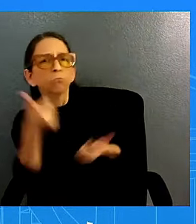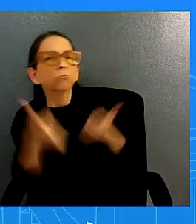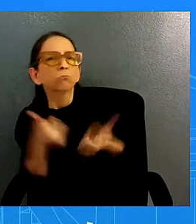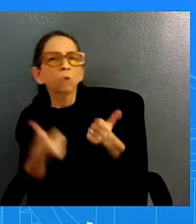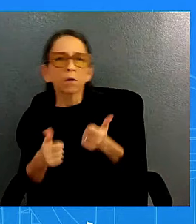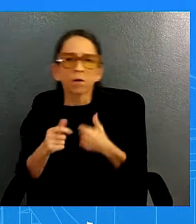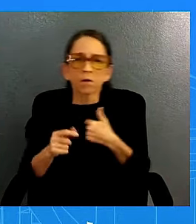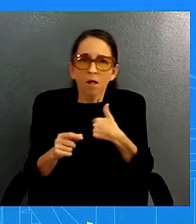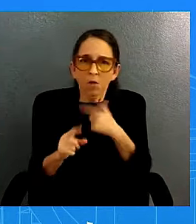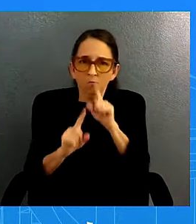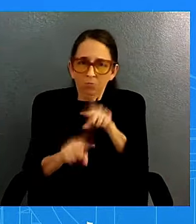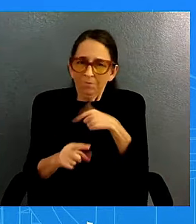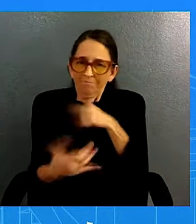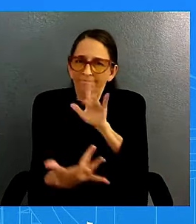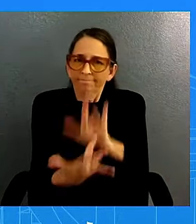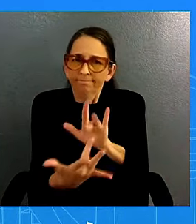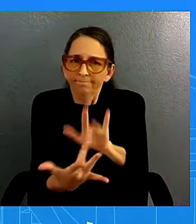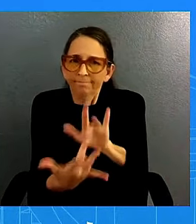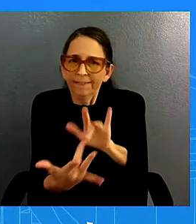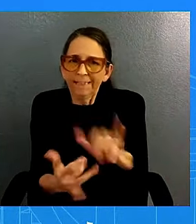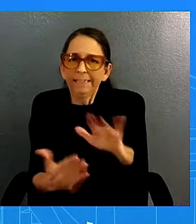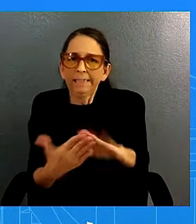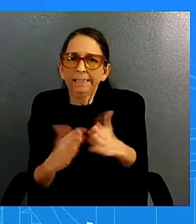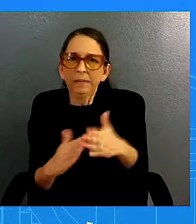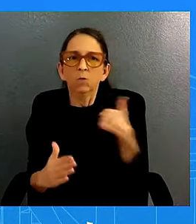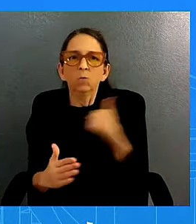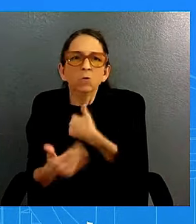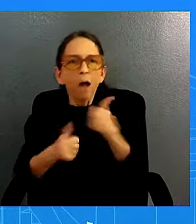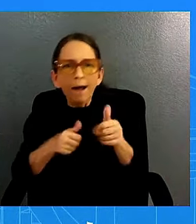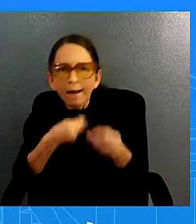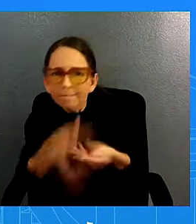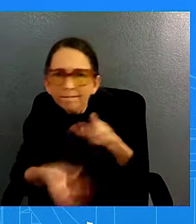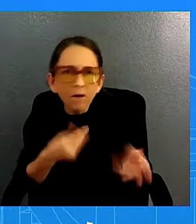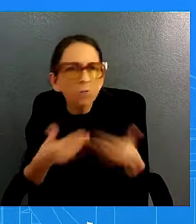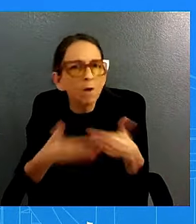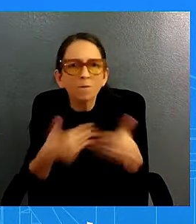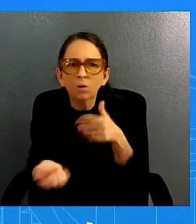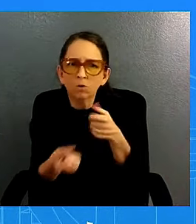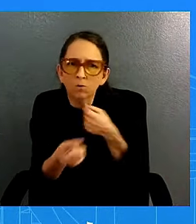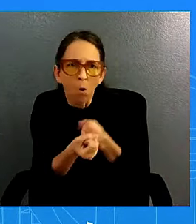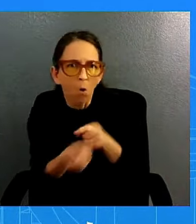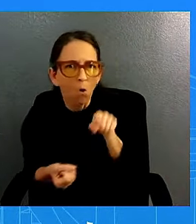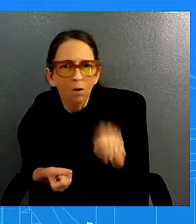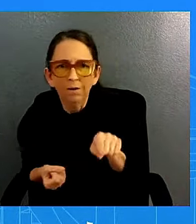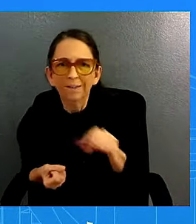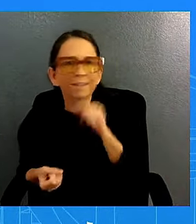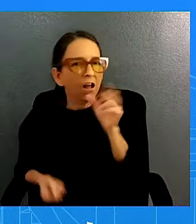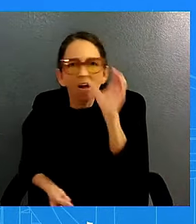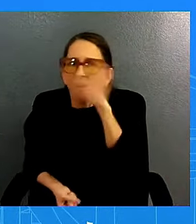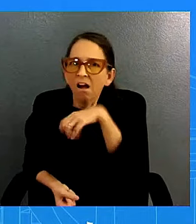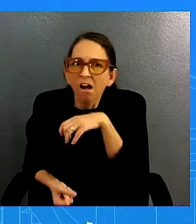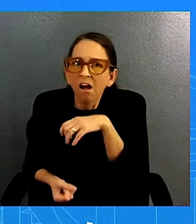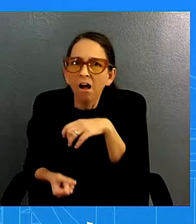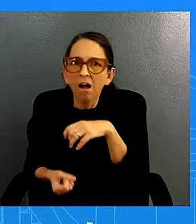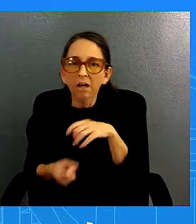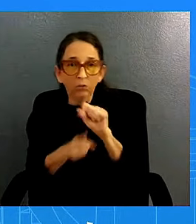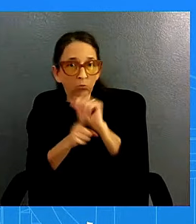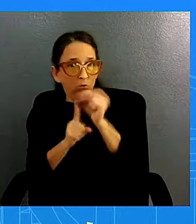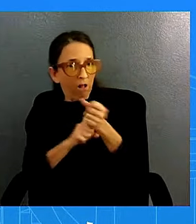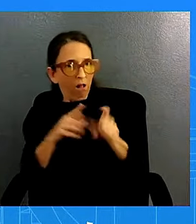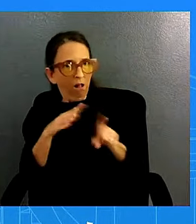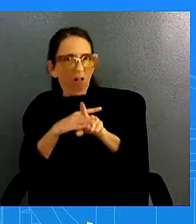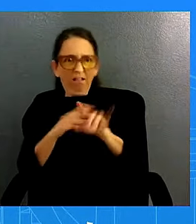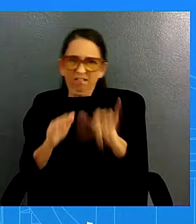assistance and trying to give them support that they need which is not unusual when such a when we're in we're in this type of situation and